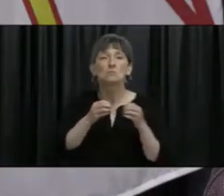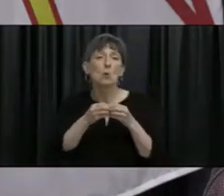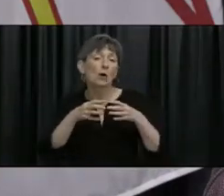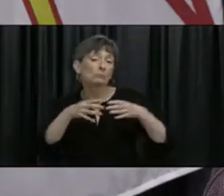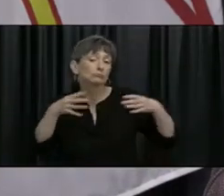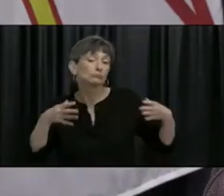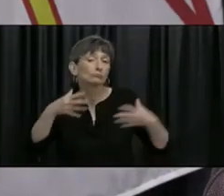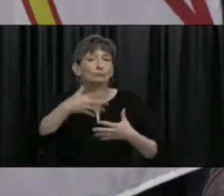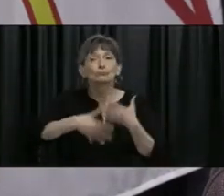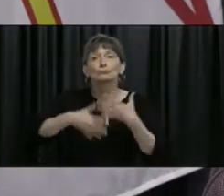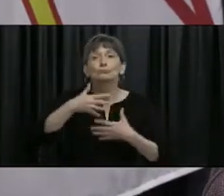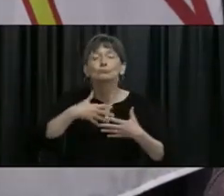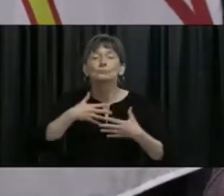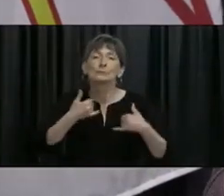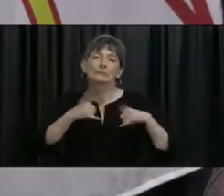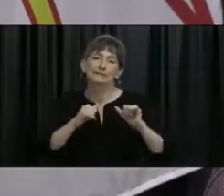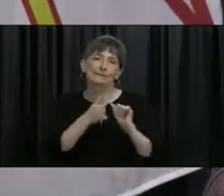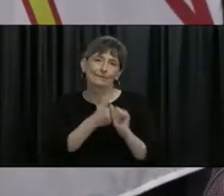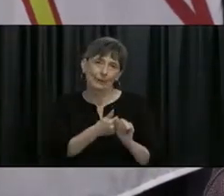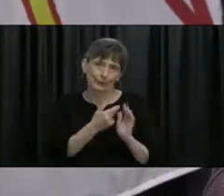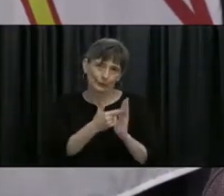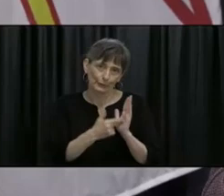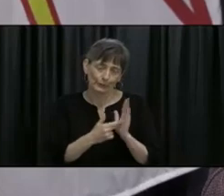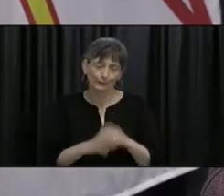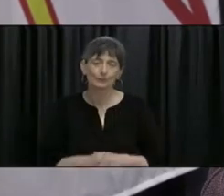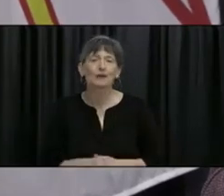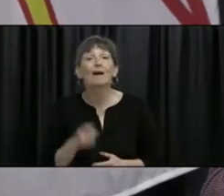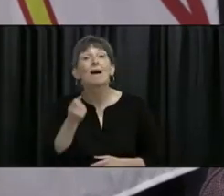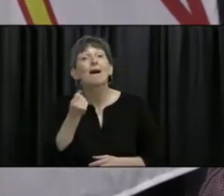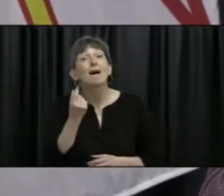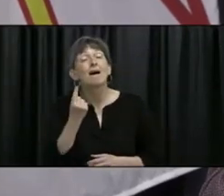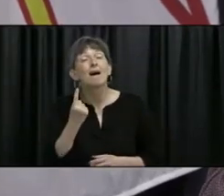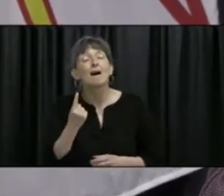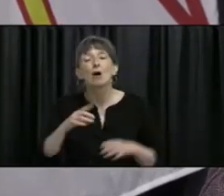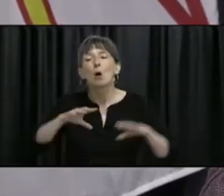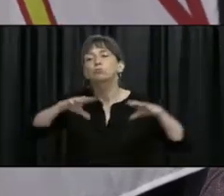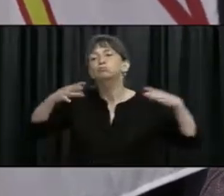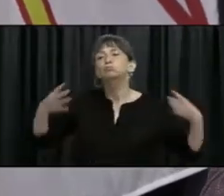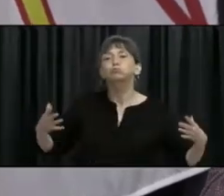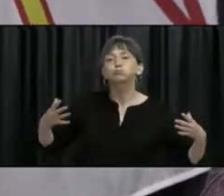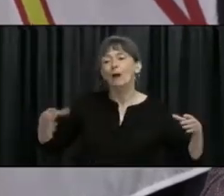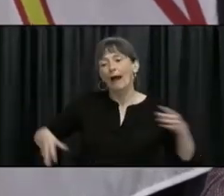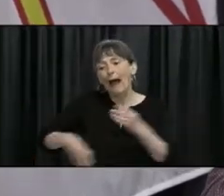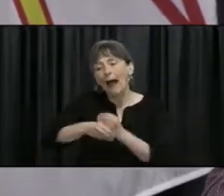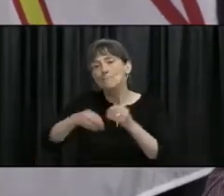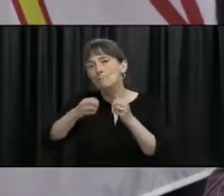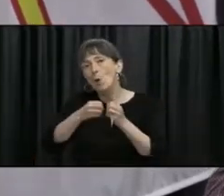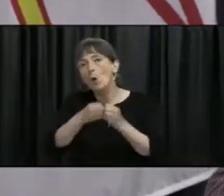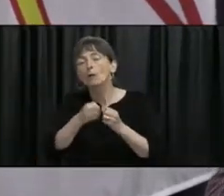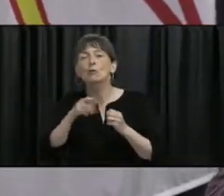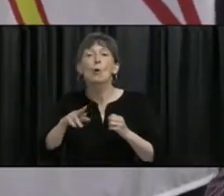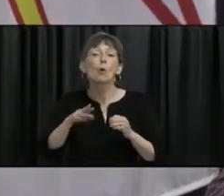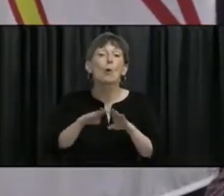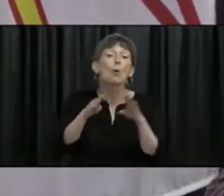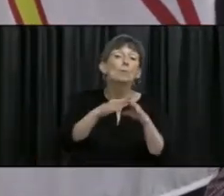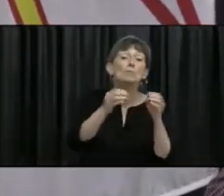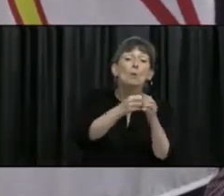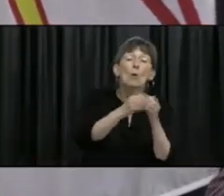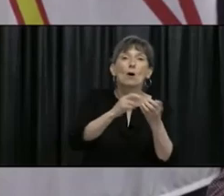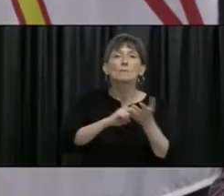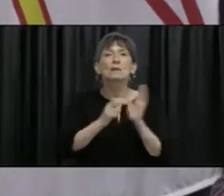that have been set out. Now easing up doesn't mean that you can bend the rules or you can look for loopholes. Just a reminder